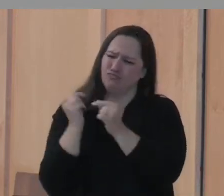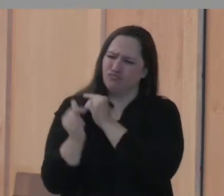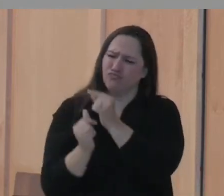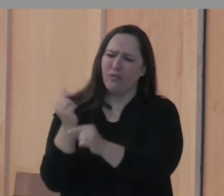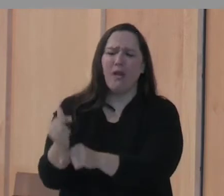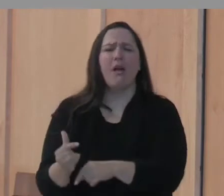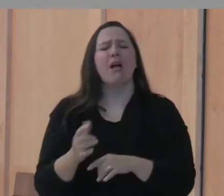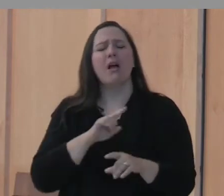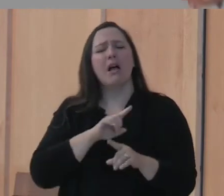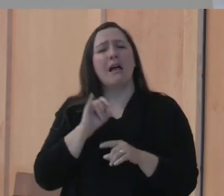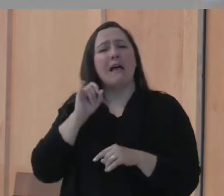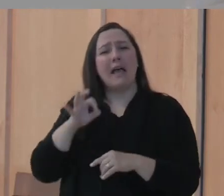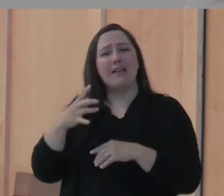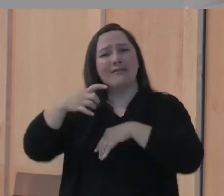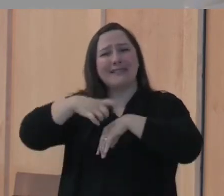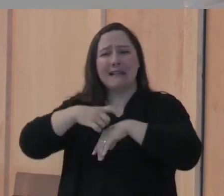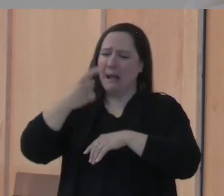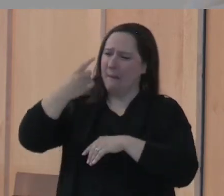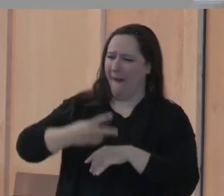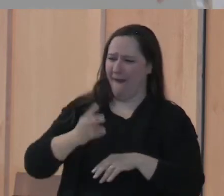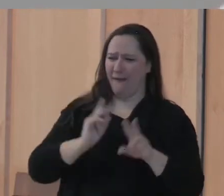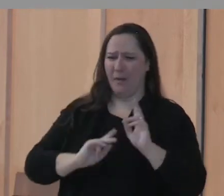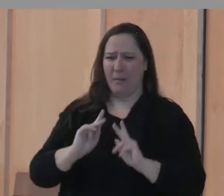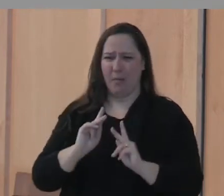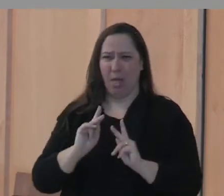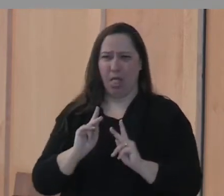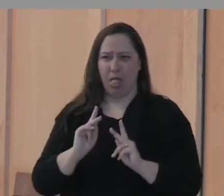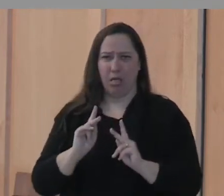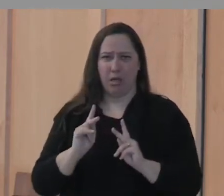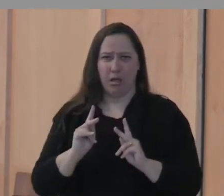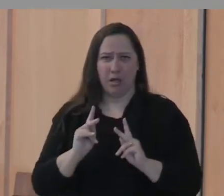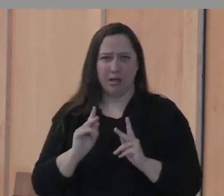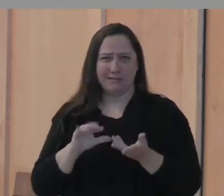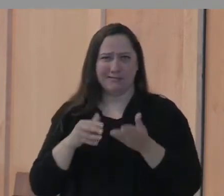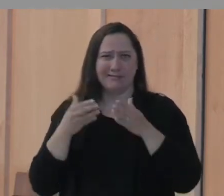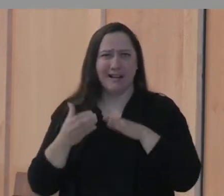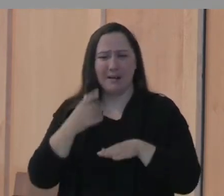time when half of us would lose our jobs because we're Christians,